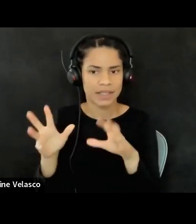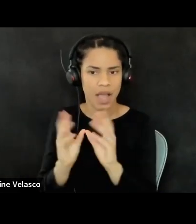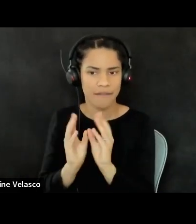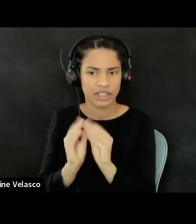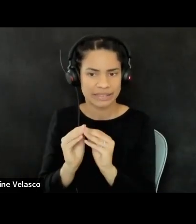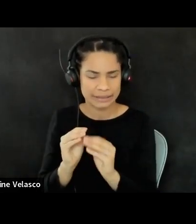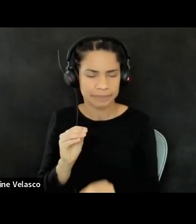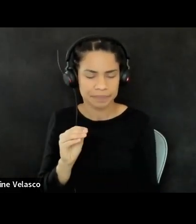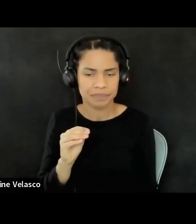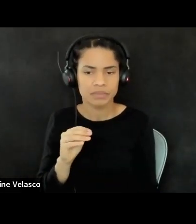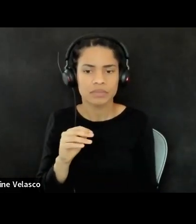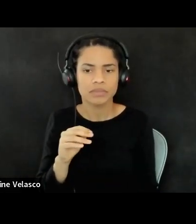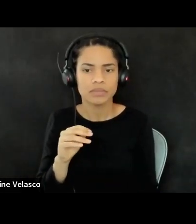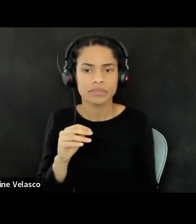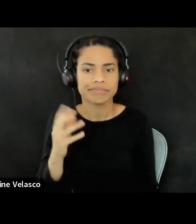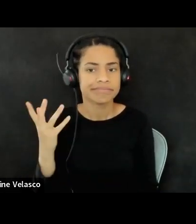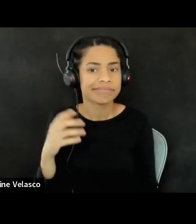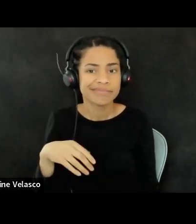can, um,